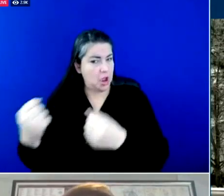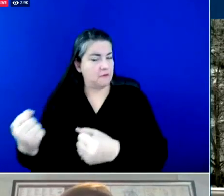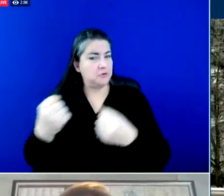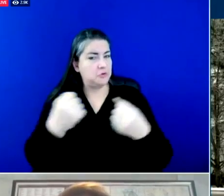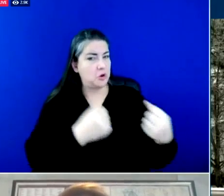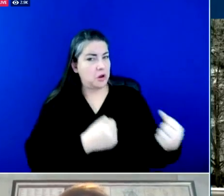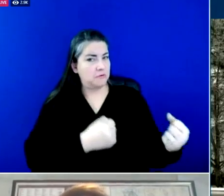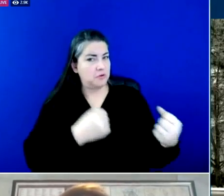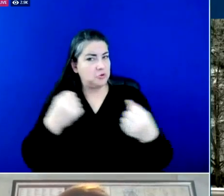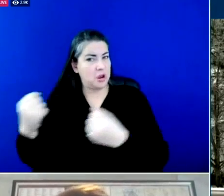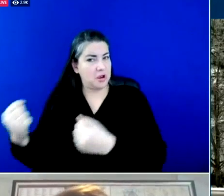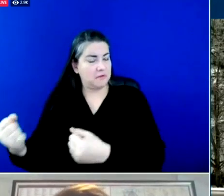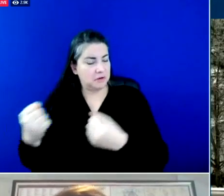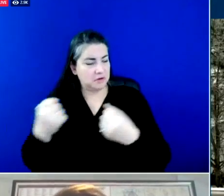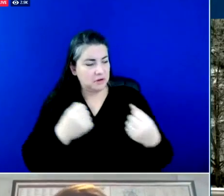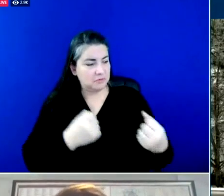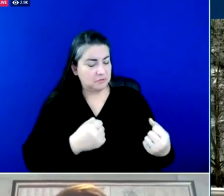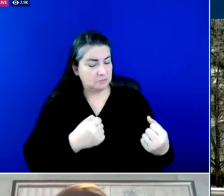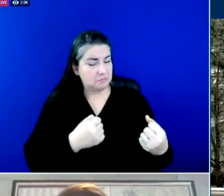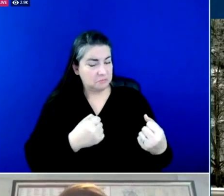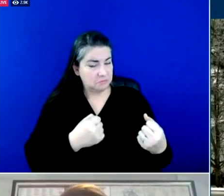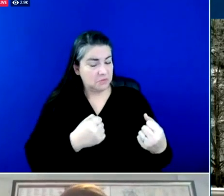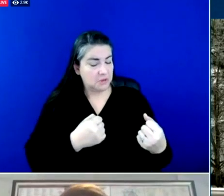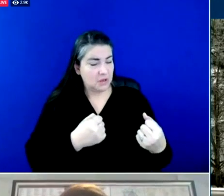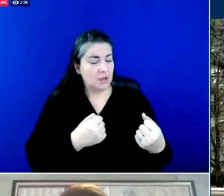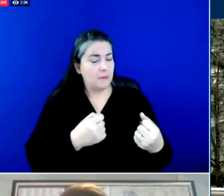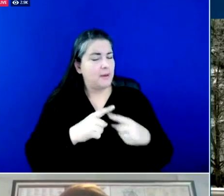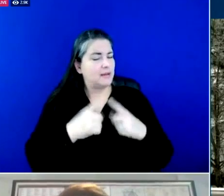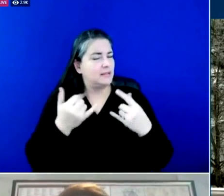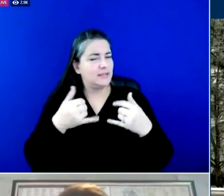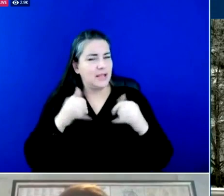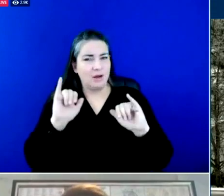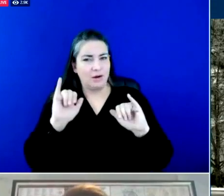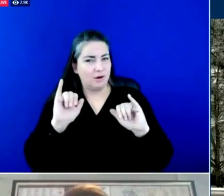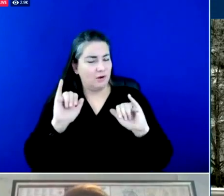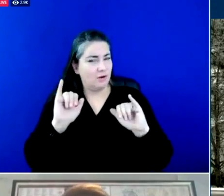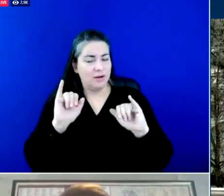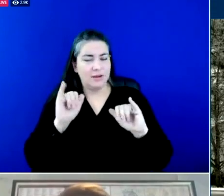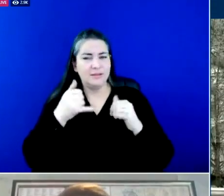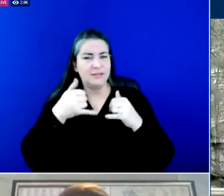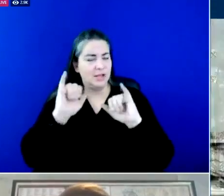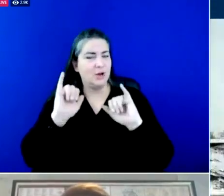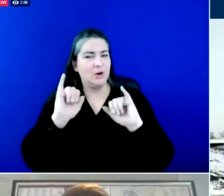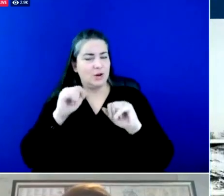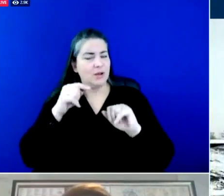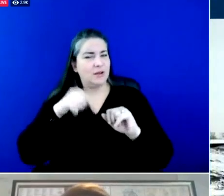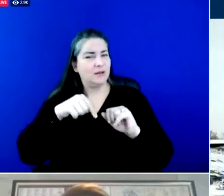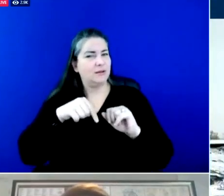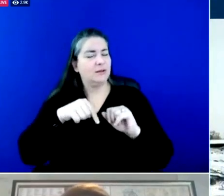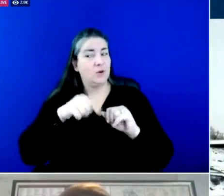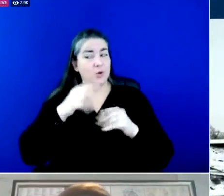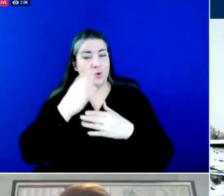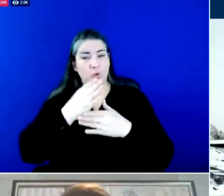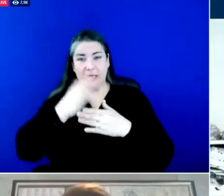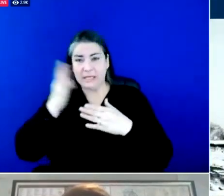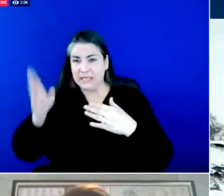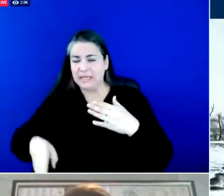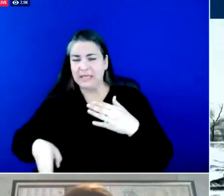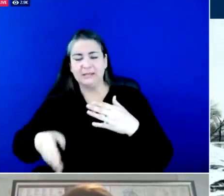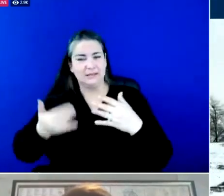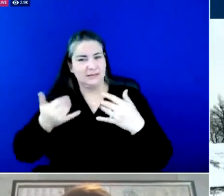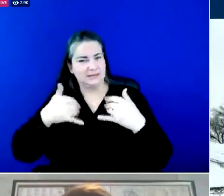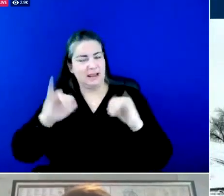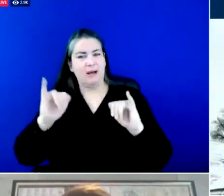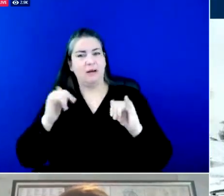so forth the expectation is that this is going to be a prolonged event so over the weekend we may get more